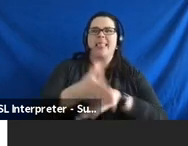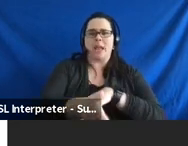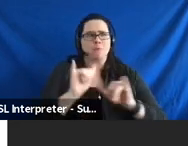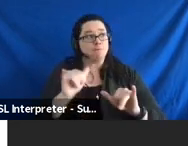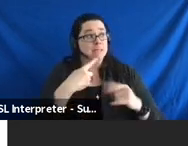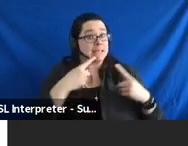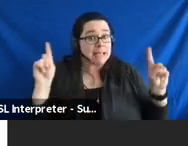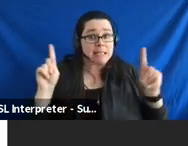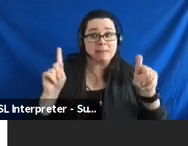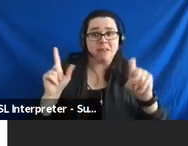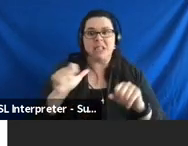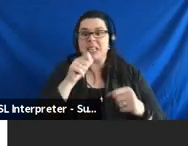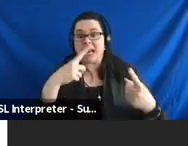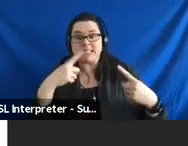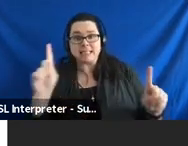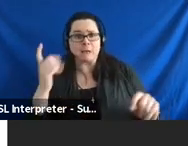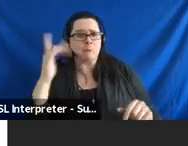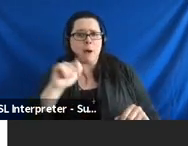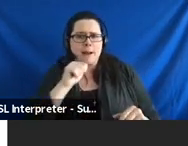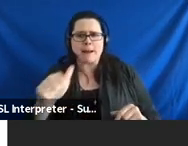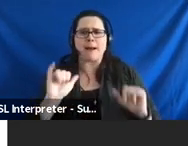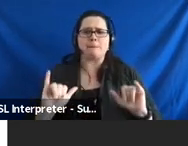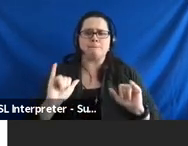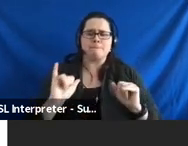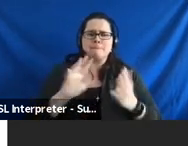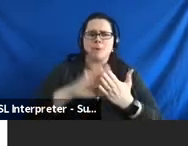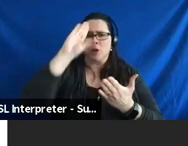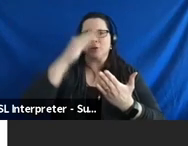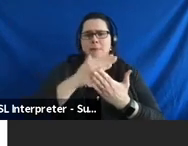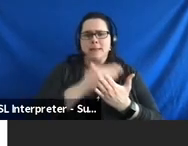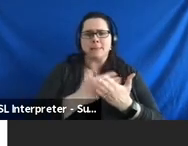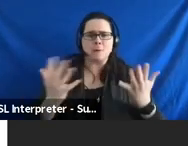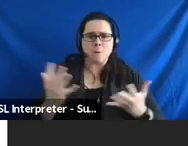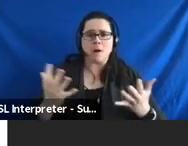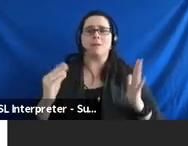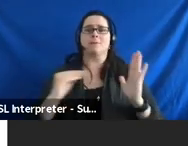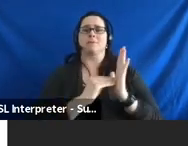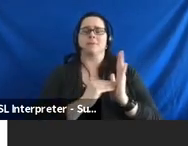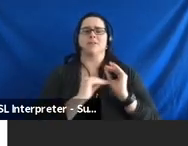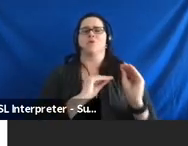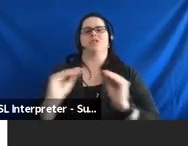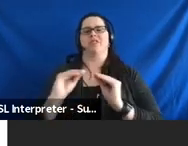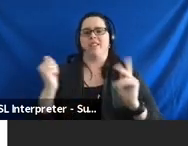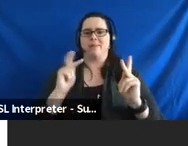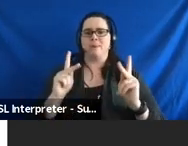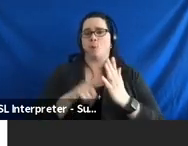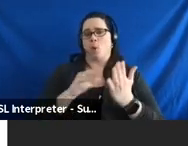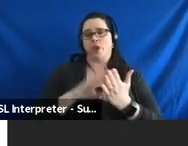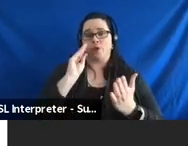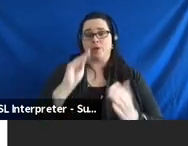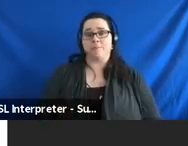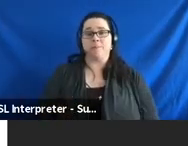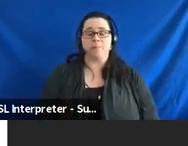Were they successful? Were they not successful? If not, why? And make sure that we educate others, you know, on what we learned.